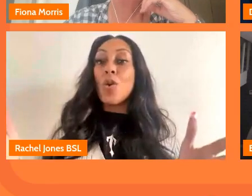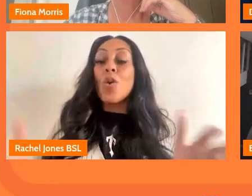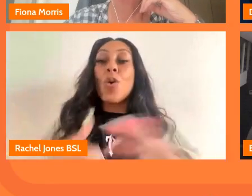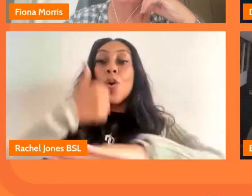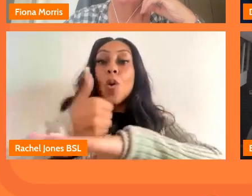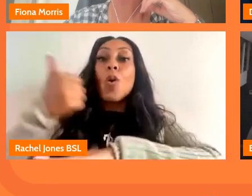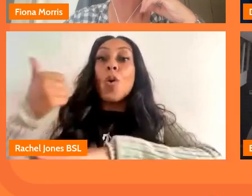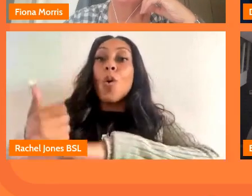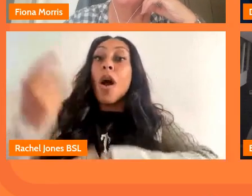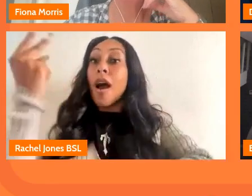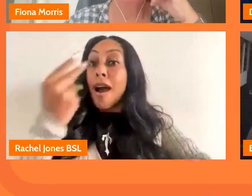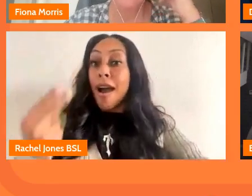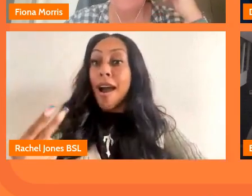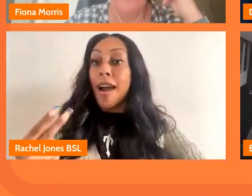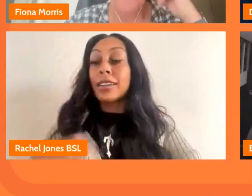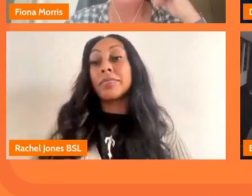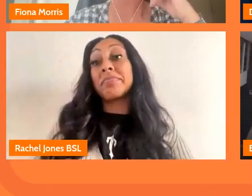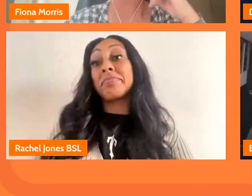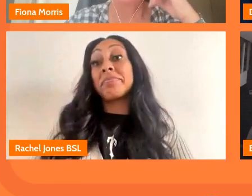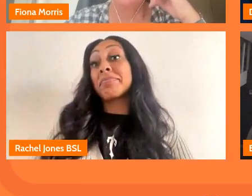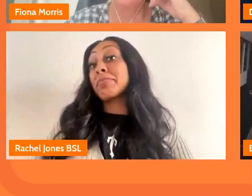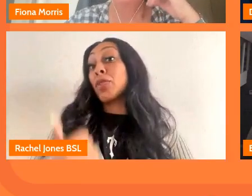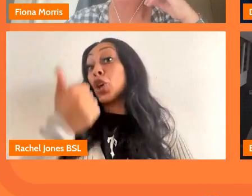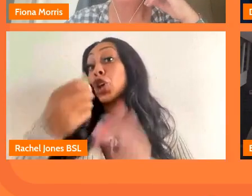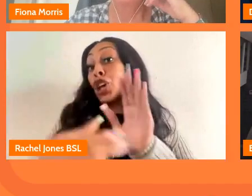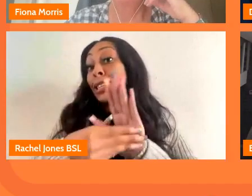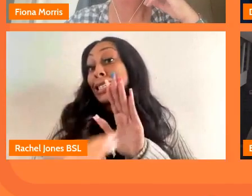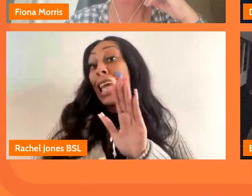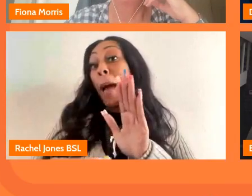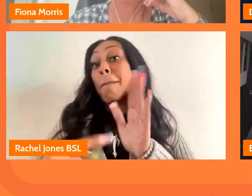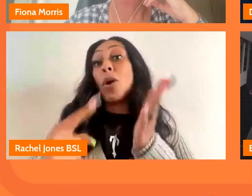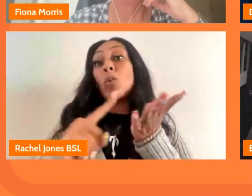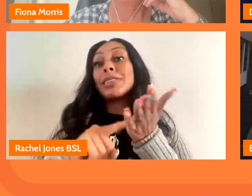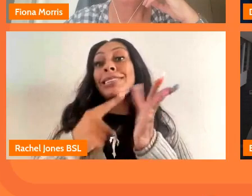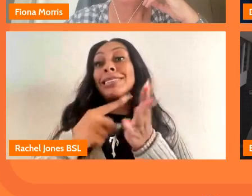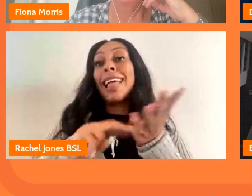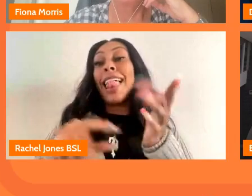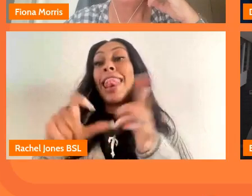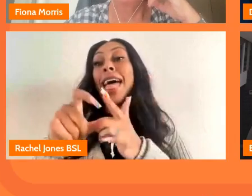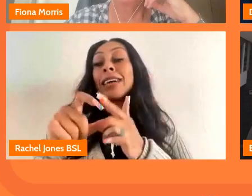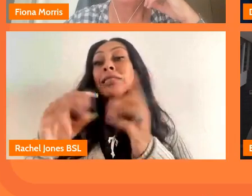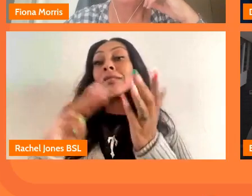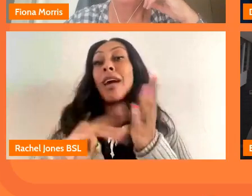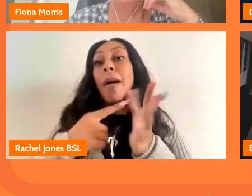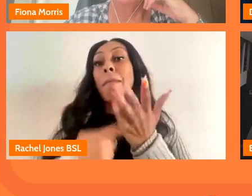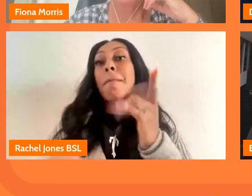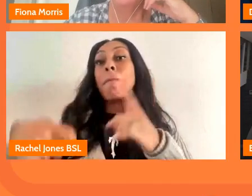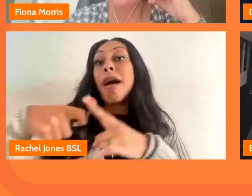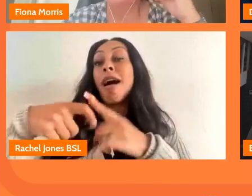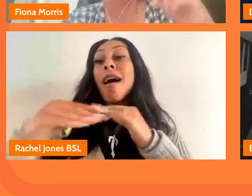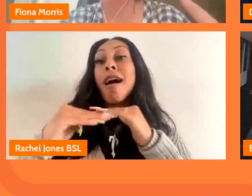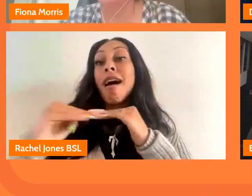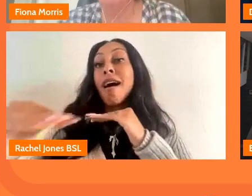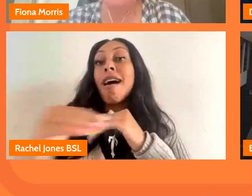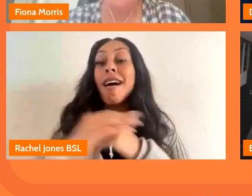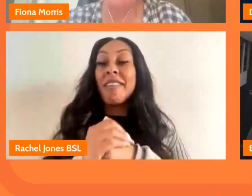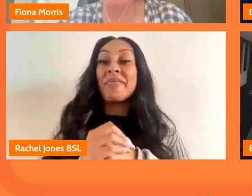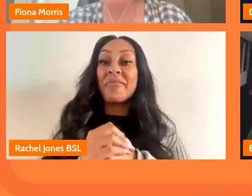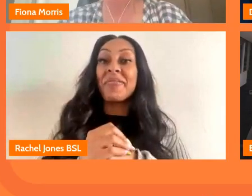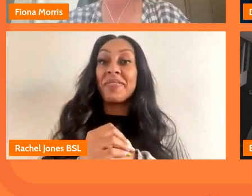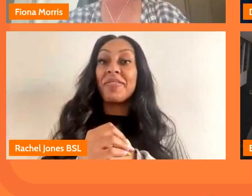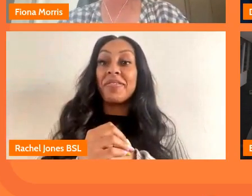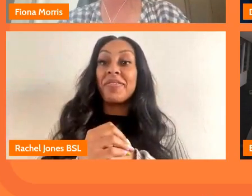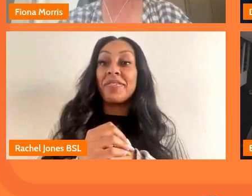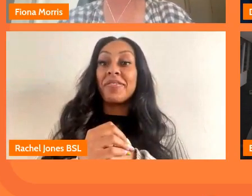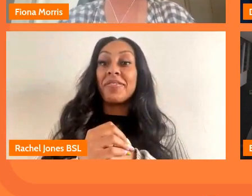in the regions and nations and landmark was it was a good example of that i think you know um absolutely yeah and a